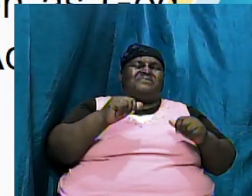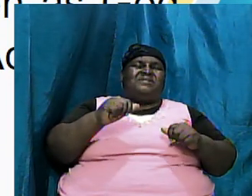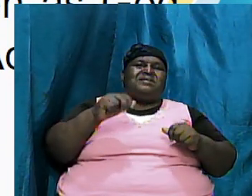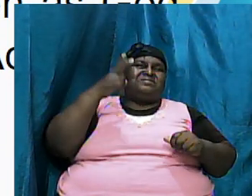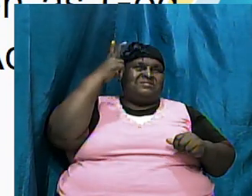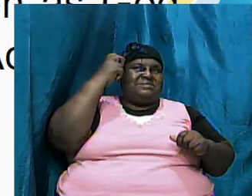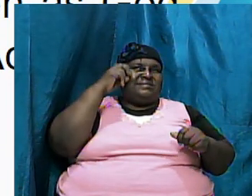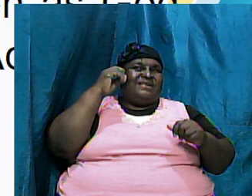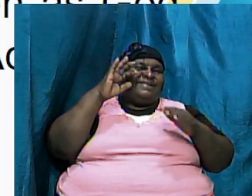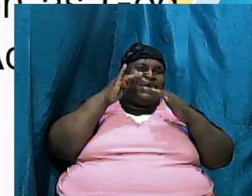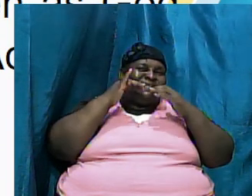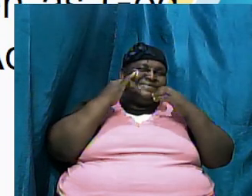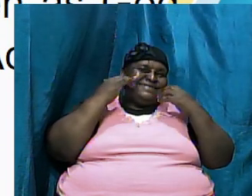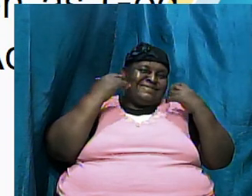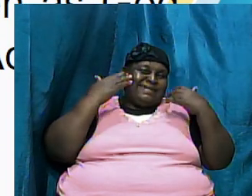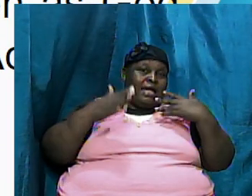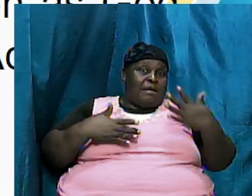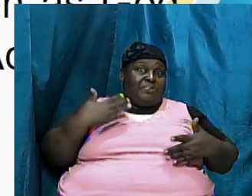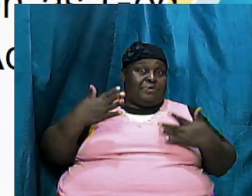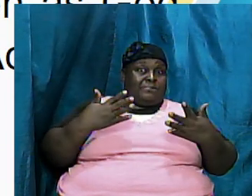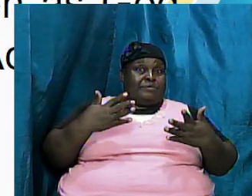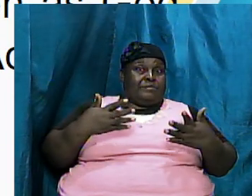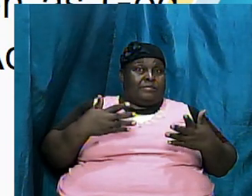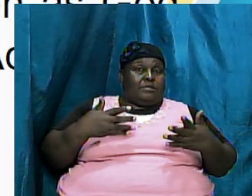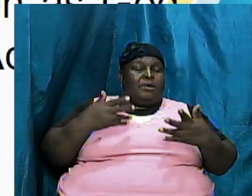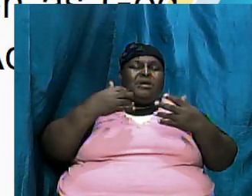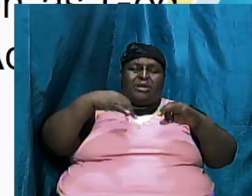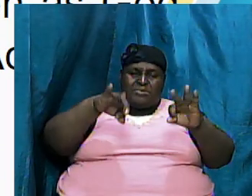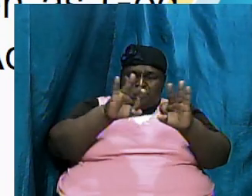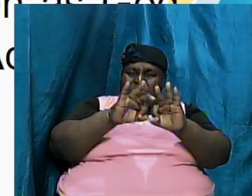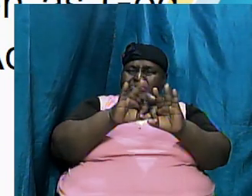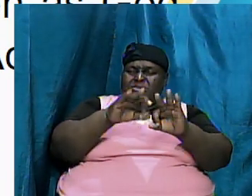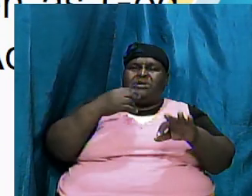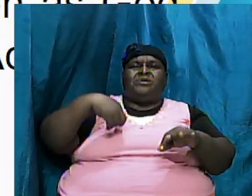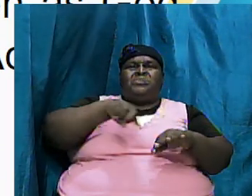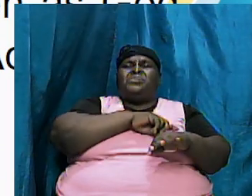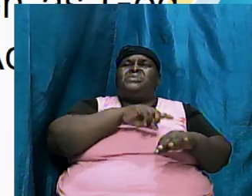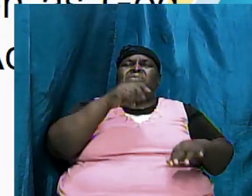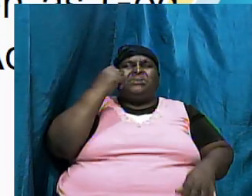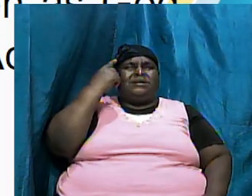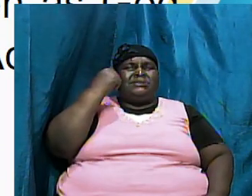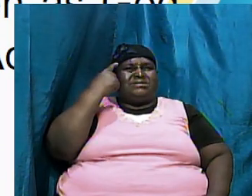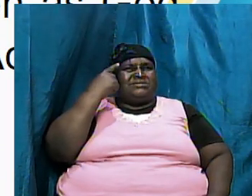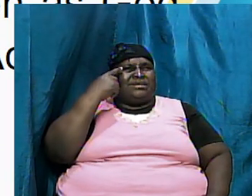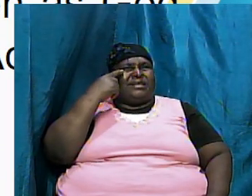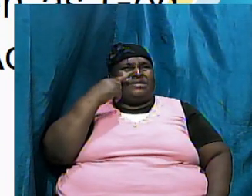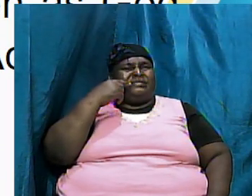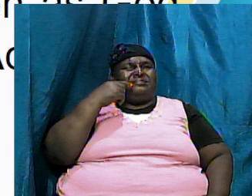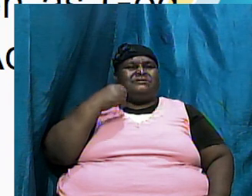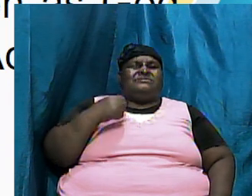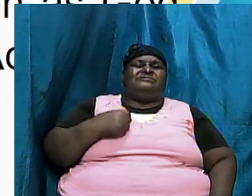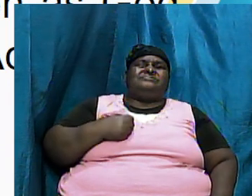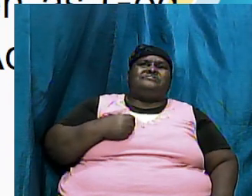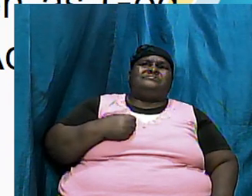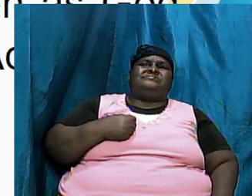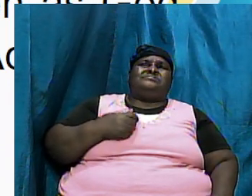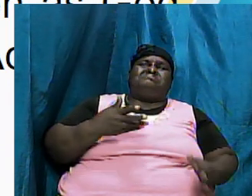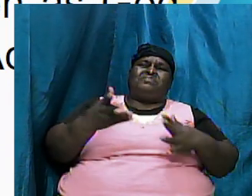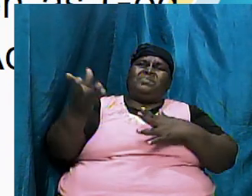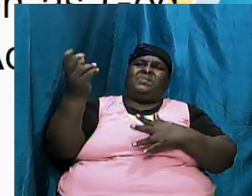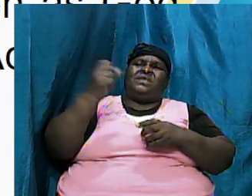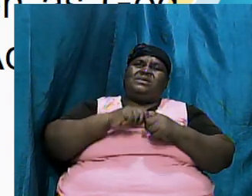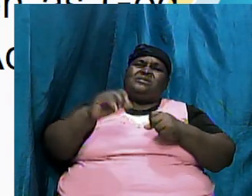but it is important that we understand that there is a